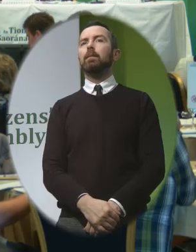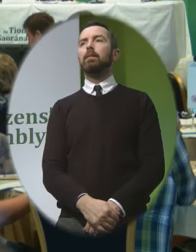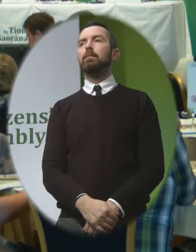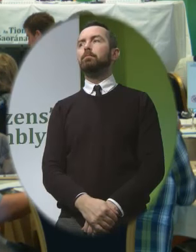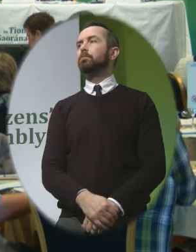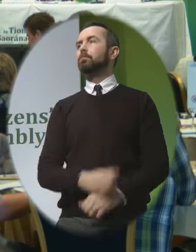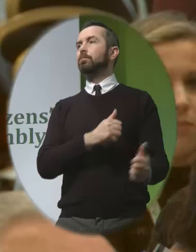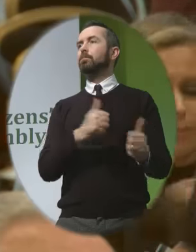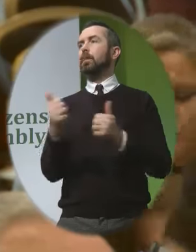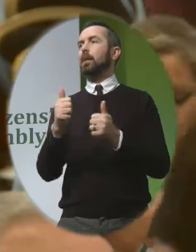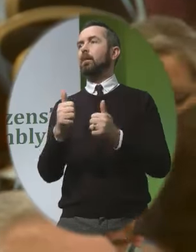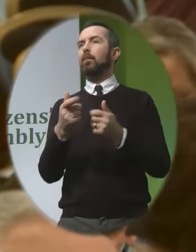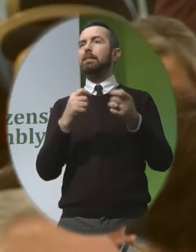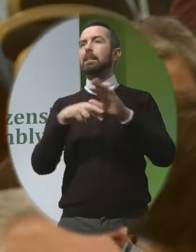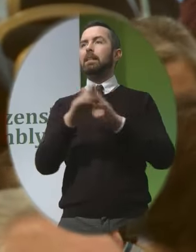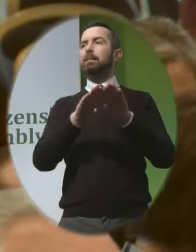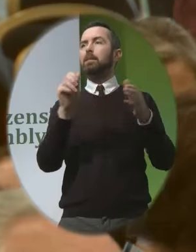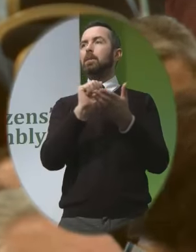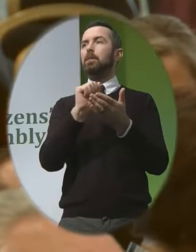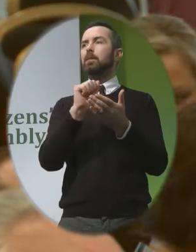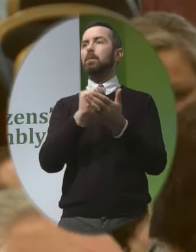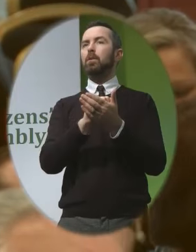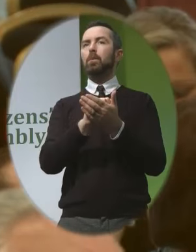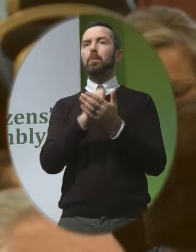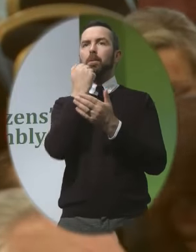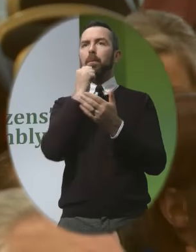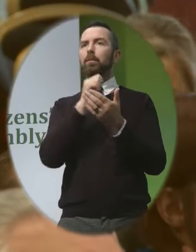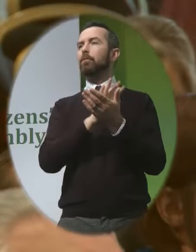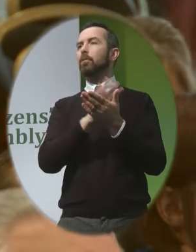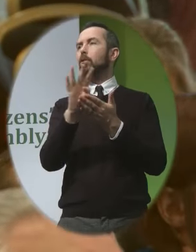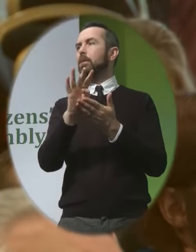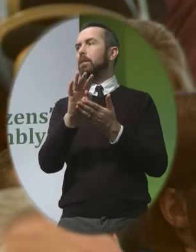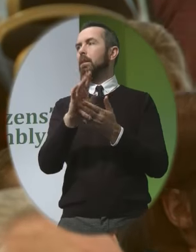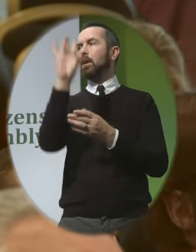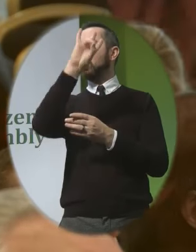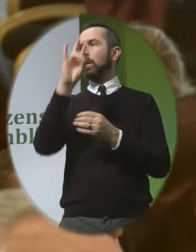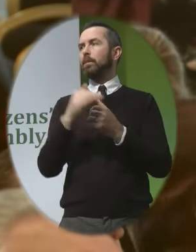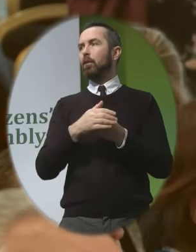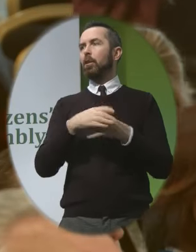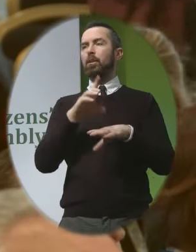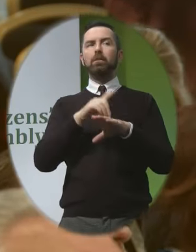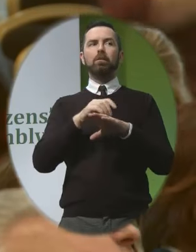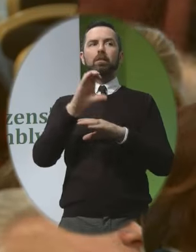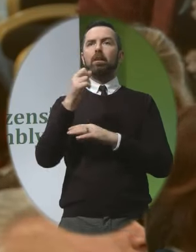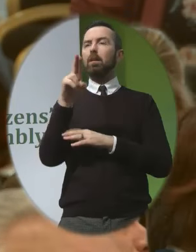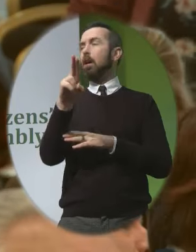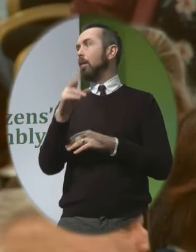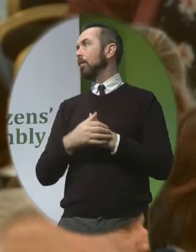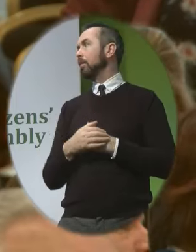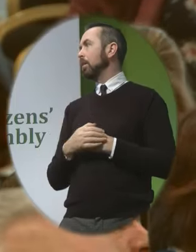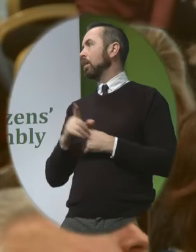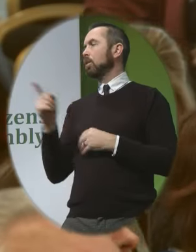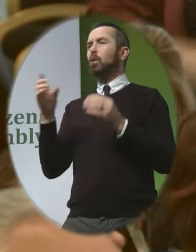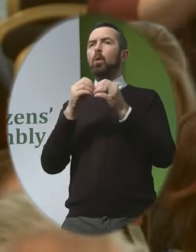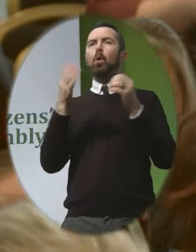I'm the facilitator on table 14 And a member has asked me to ask a question of Mr Carr You opened your speech with a criticism of